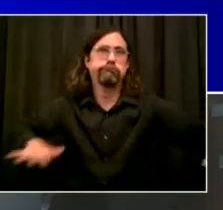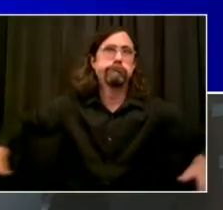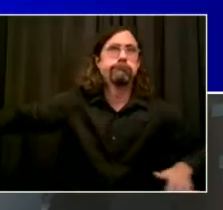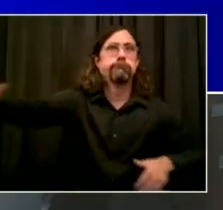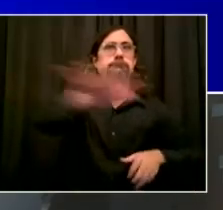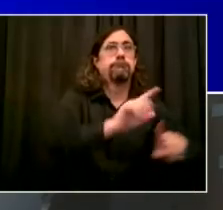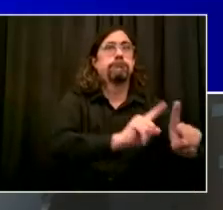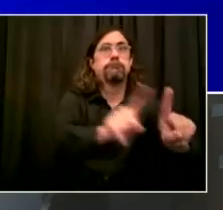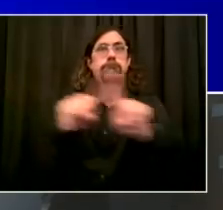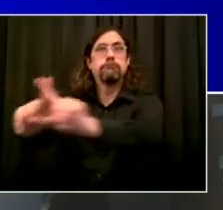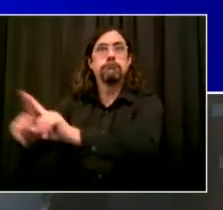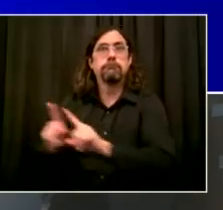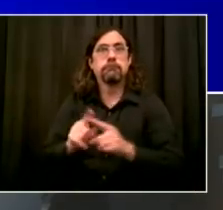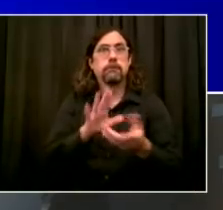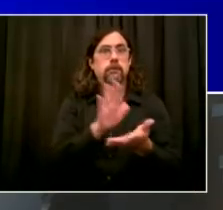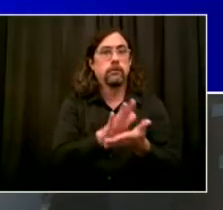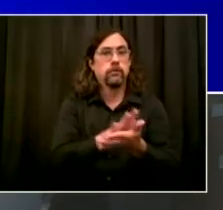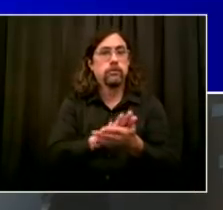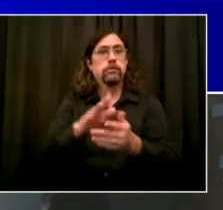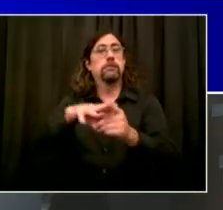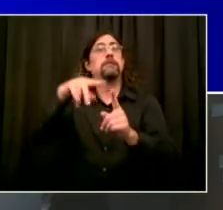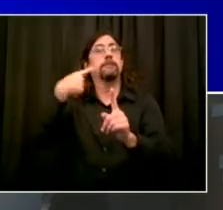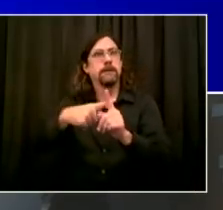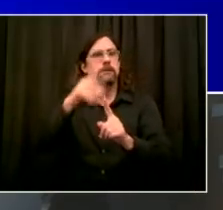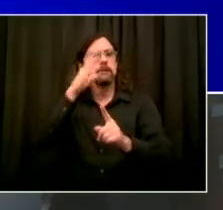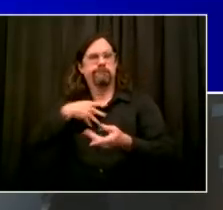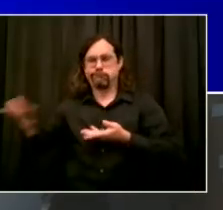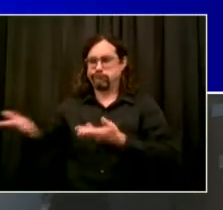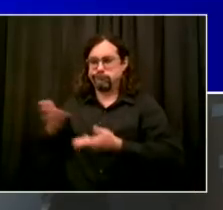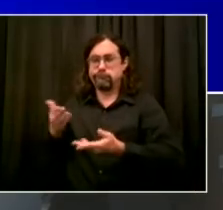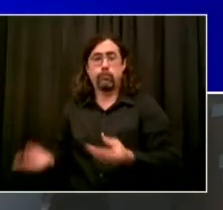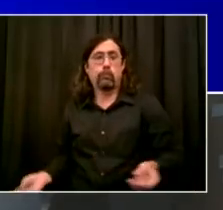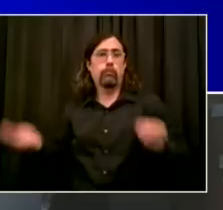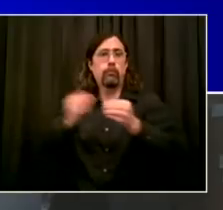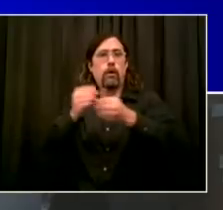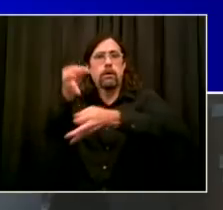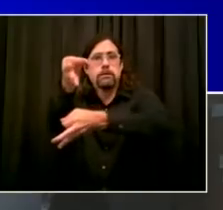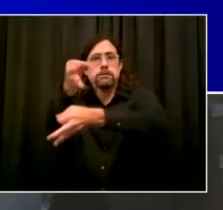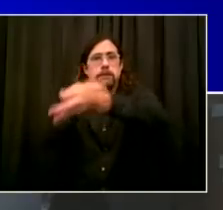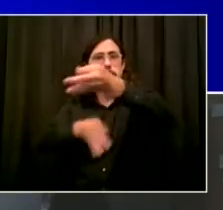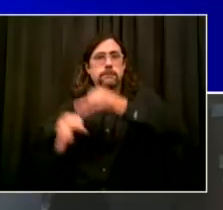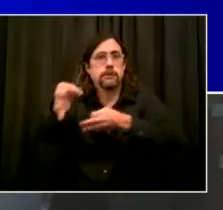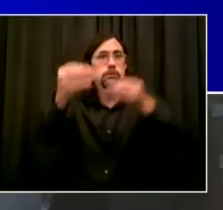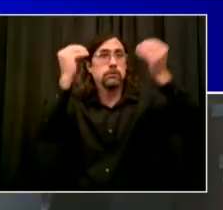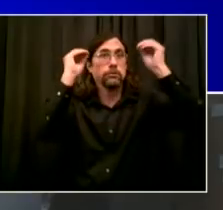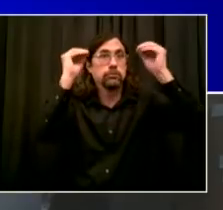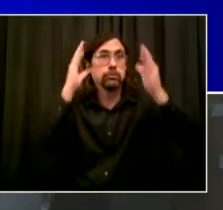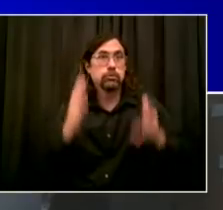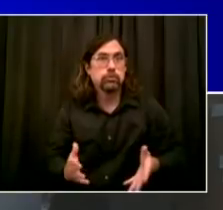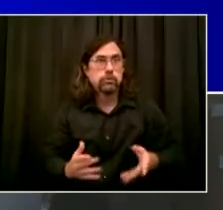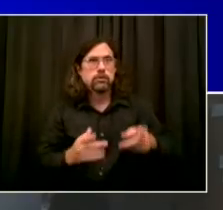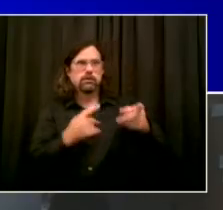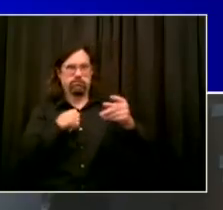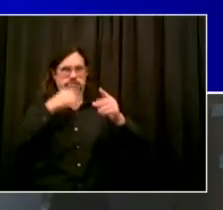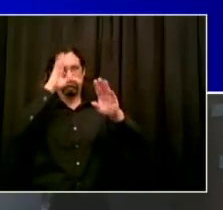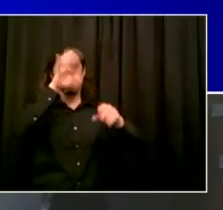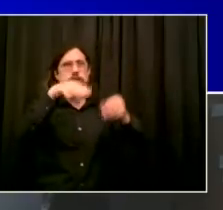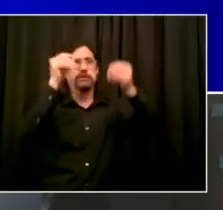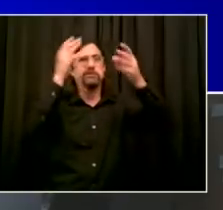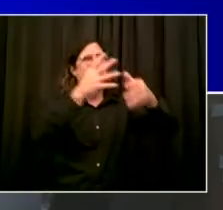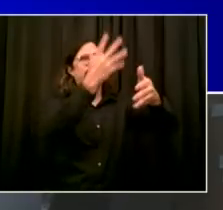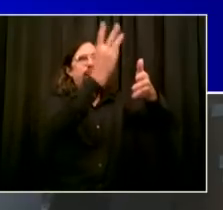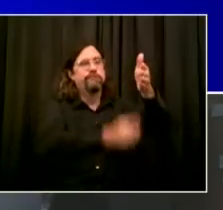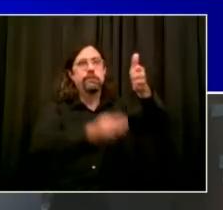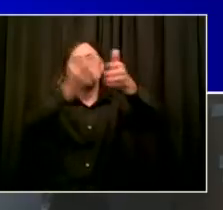and we'll keep working with each school to make sure what they need is what they get and that we're ready for